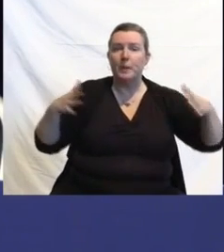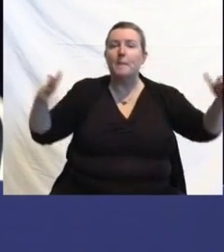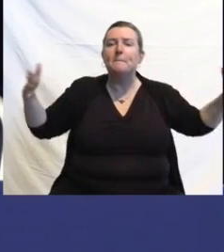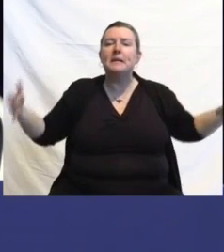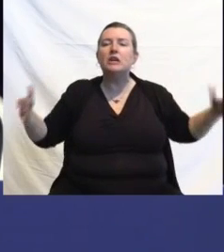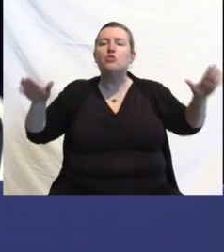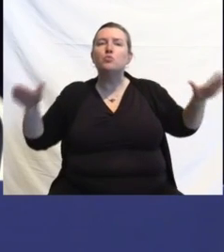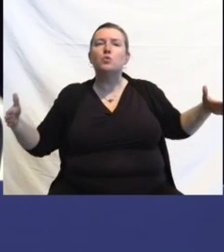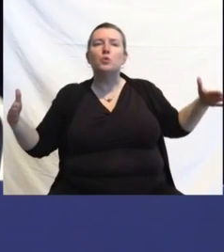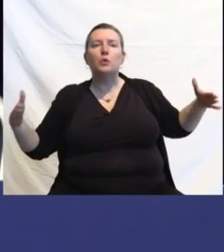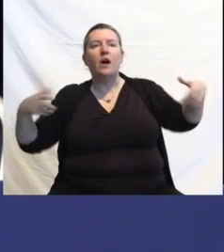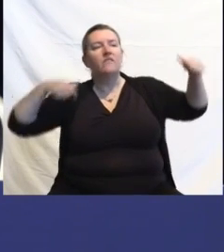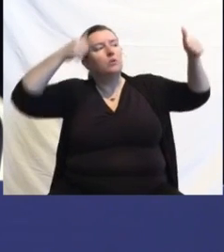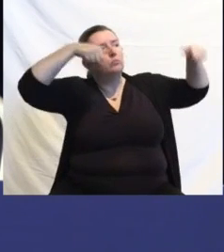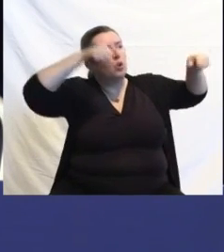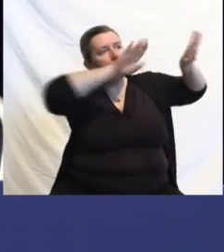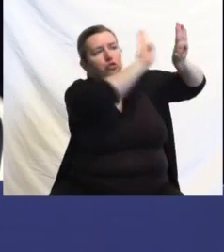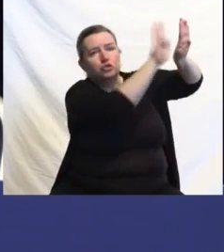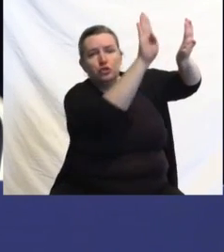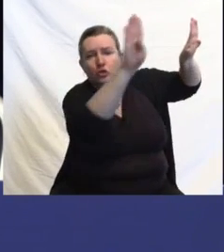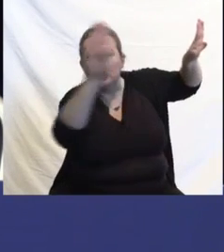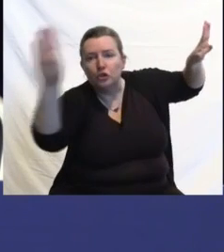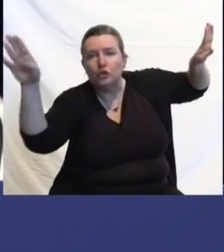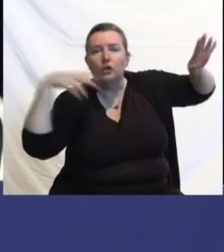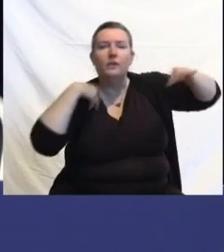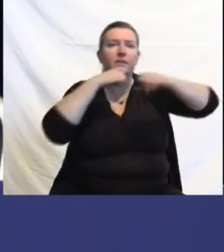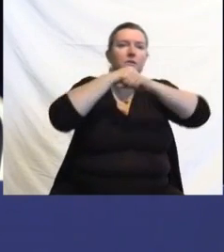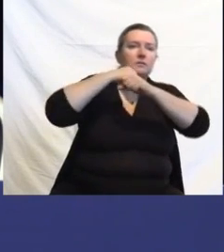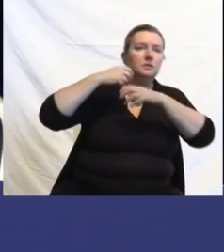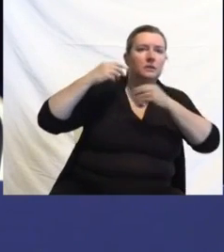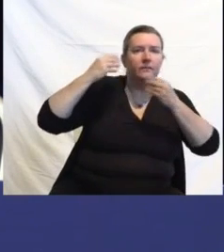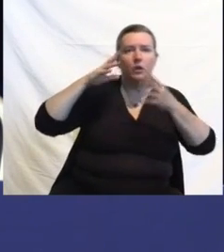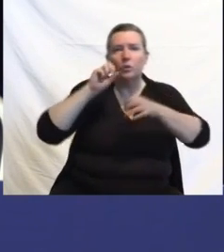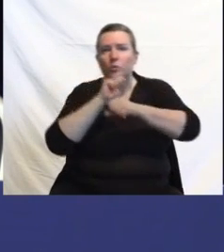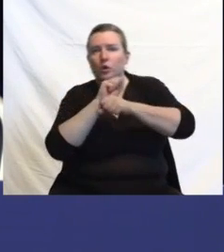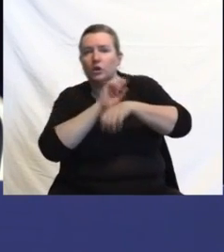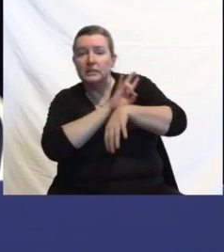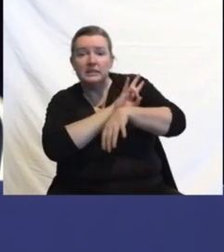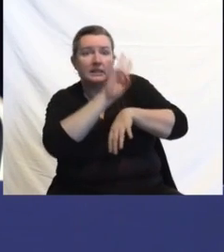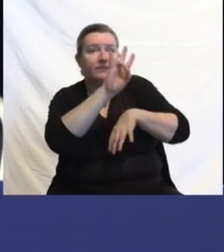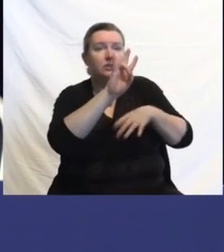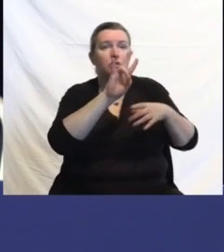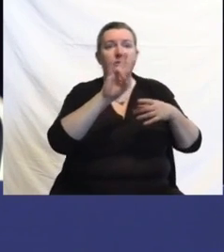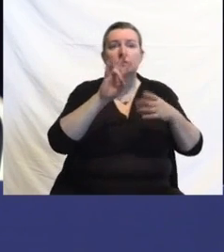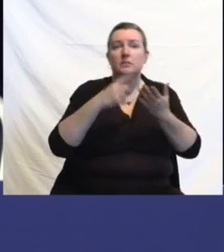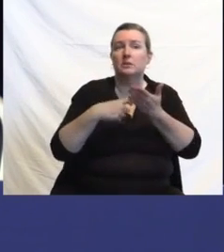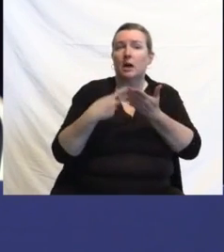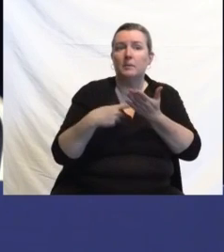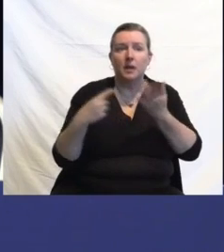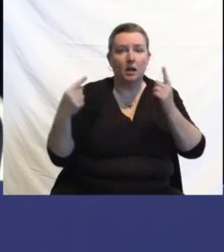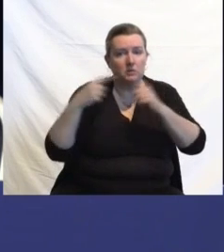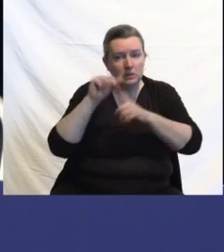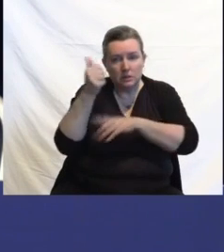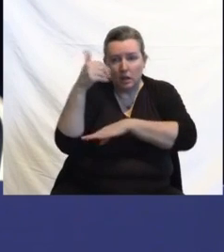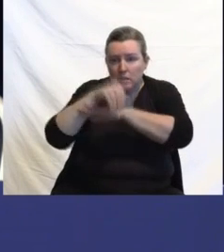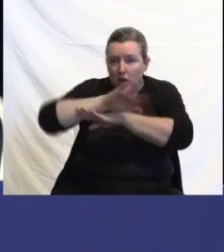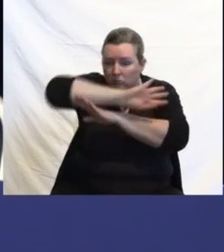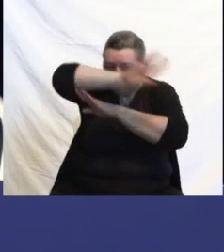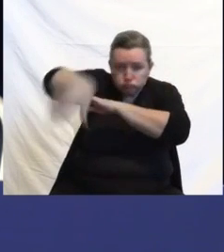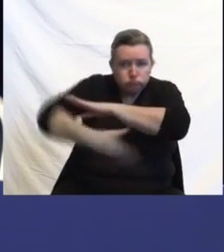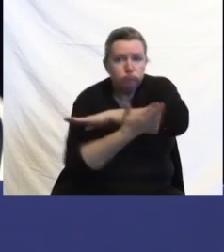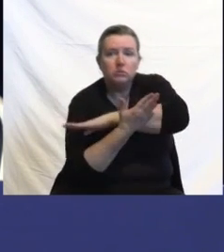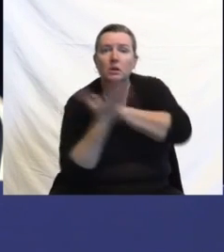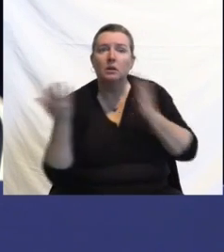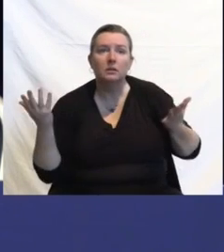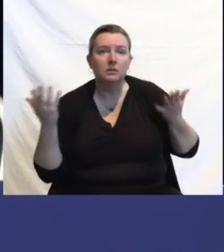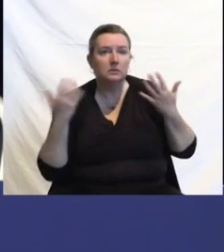data, and we were working 7 a.m., sometimes till 10 p.m., no cases, even